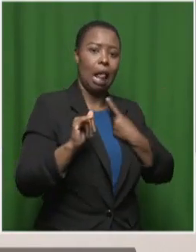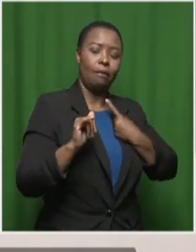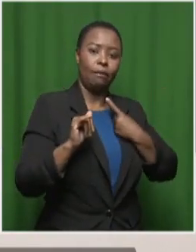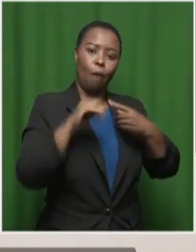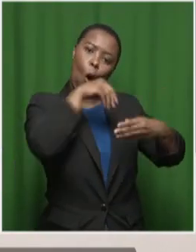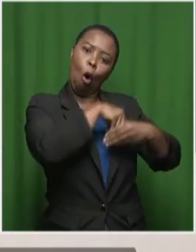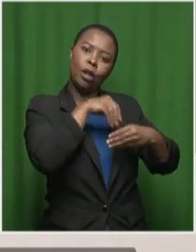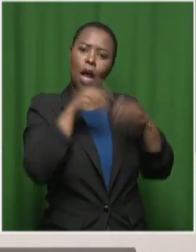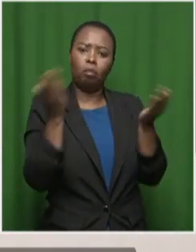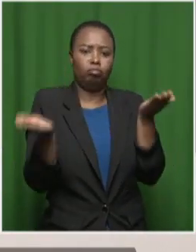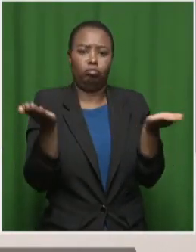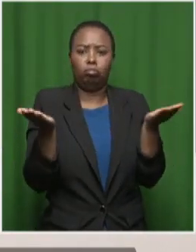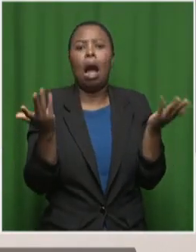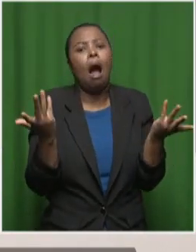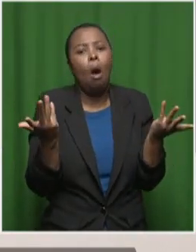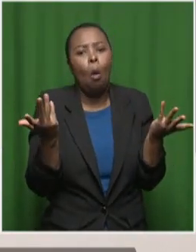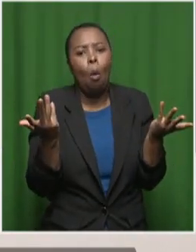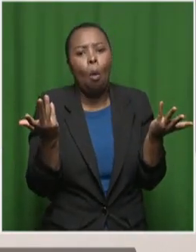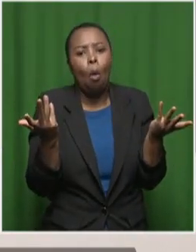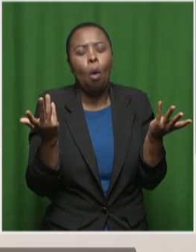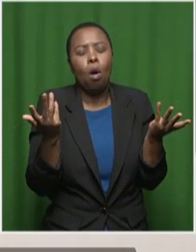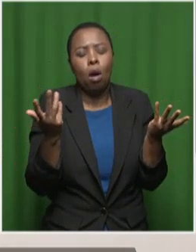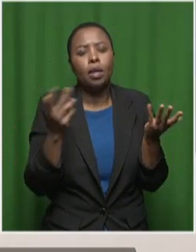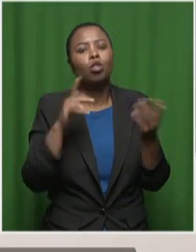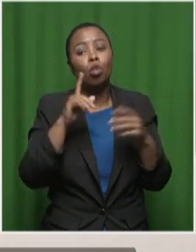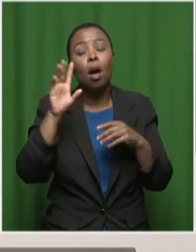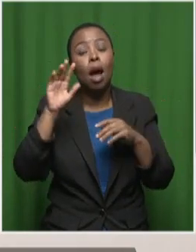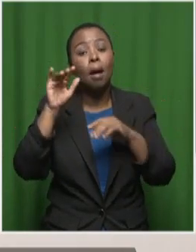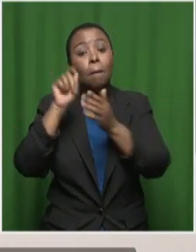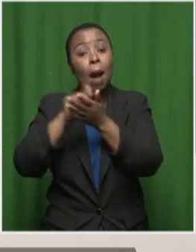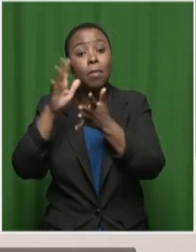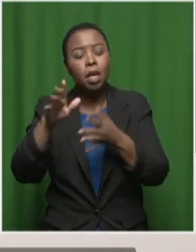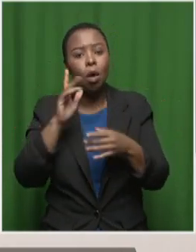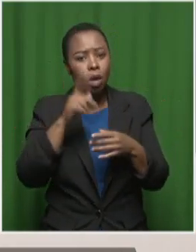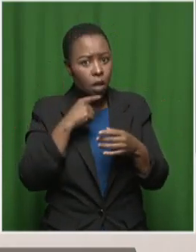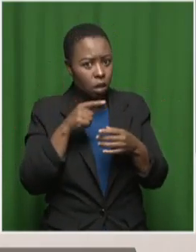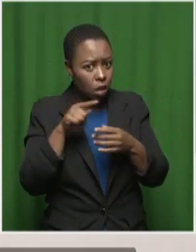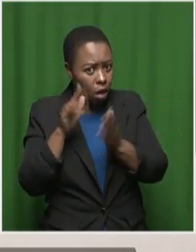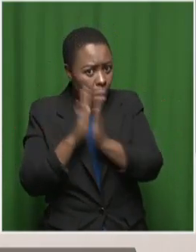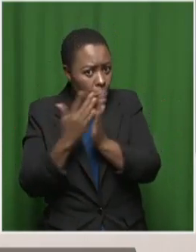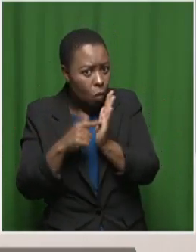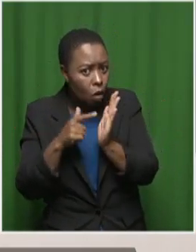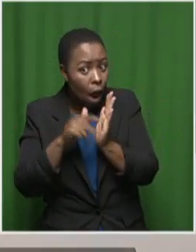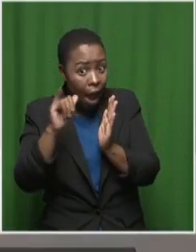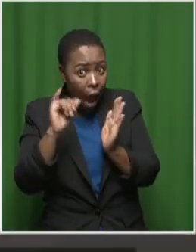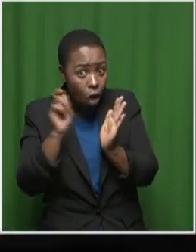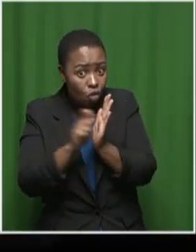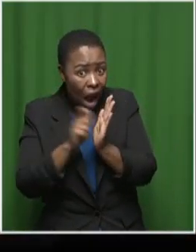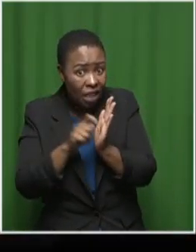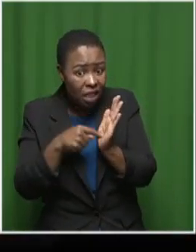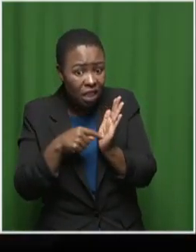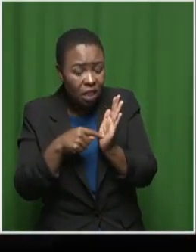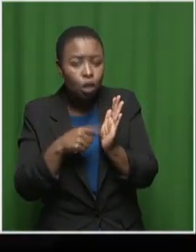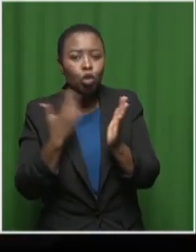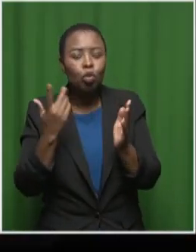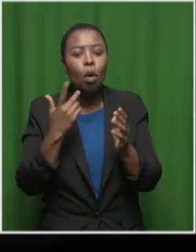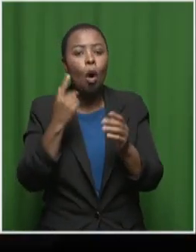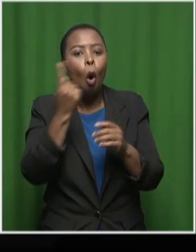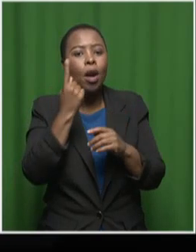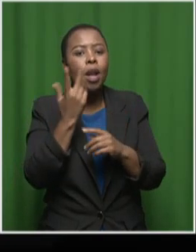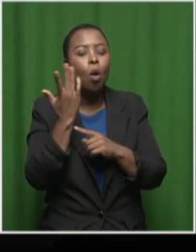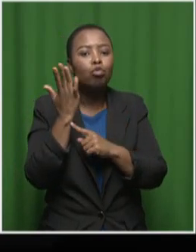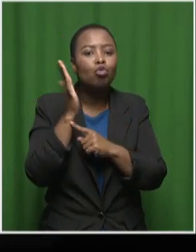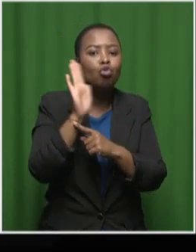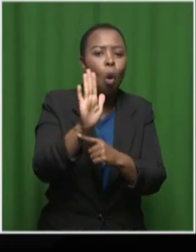for example, I said to my publisher that people are going to ask, did AI write this book? And the only way to show without